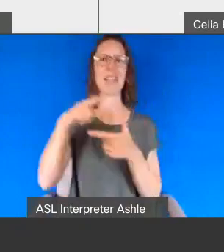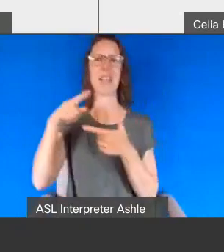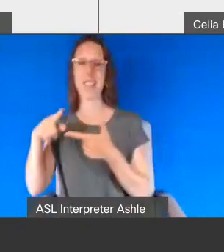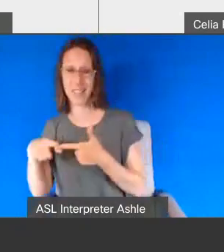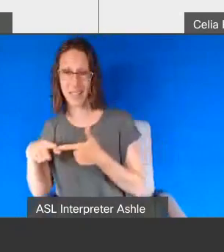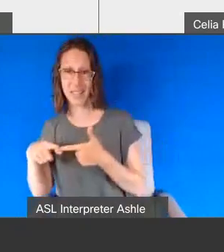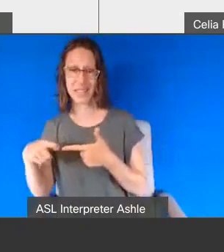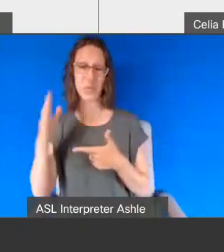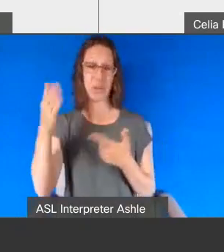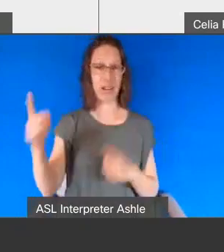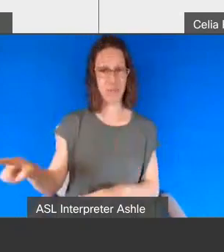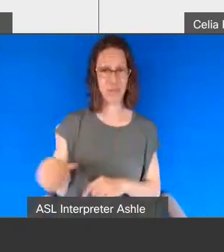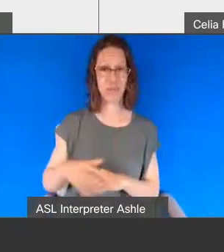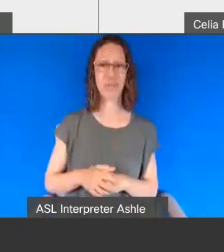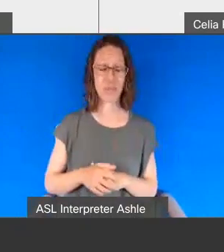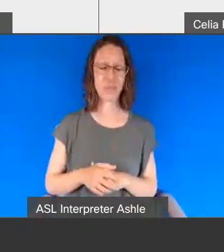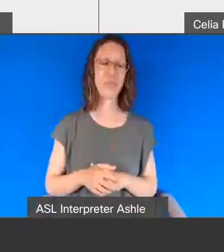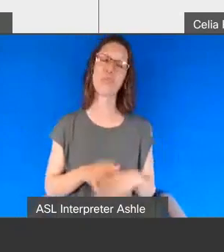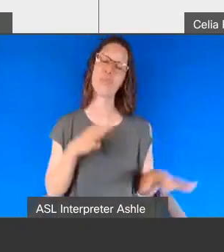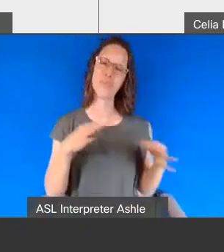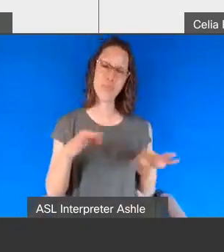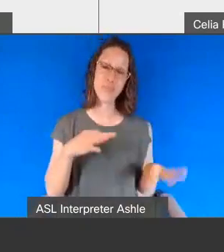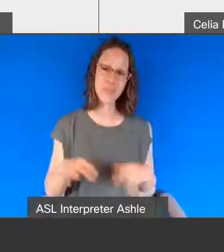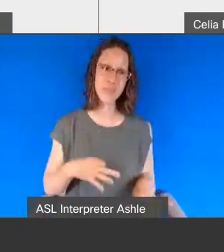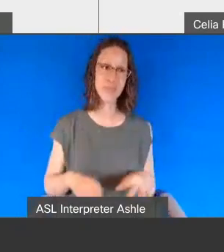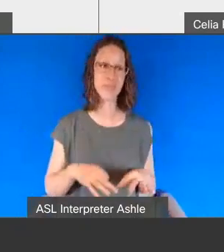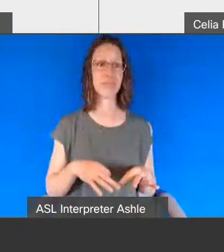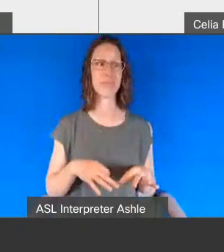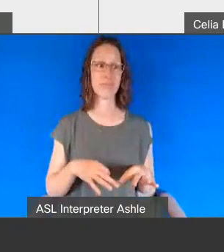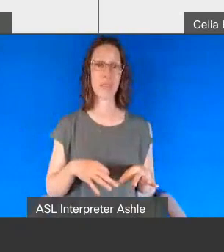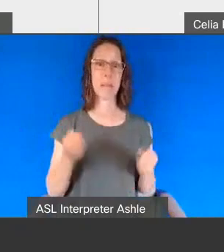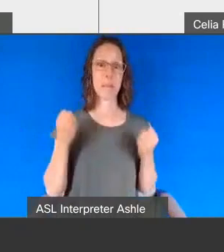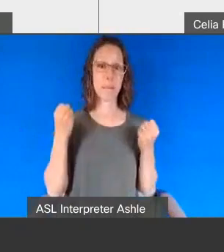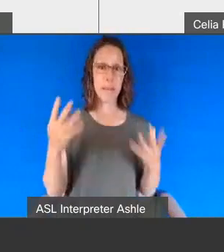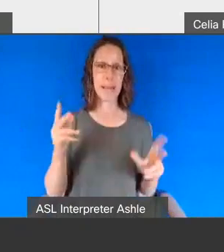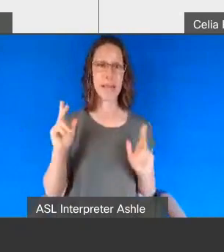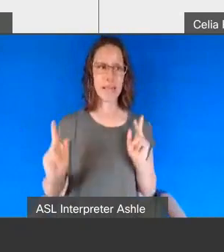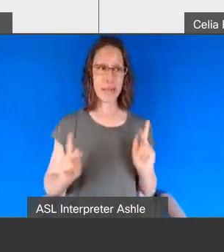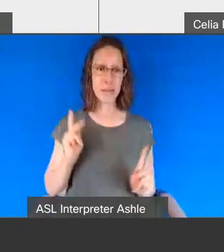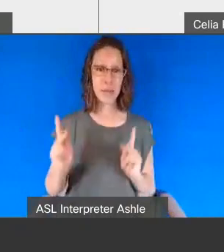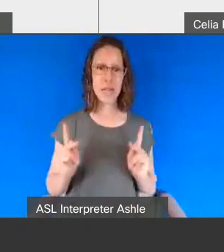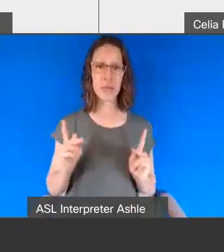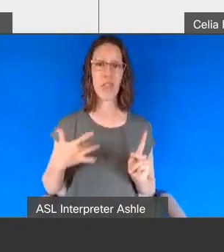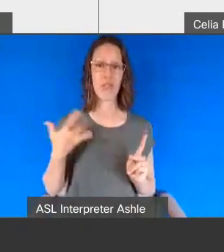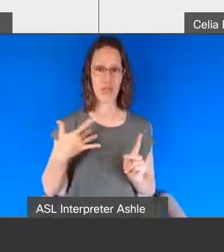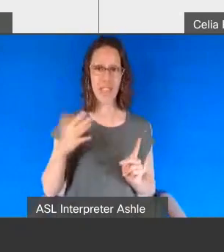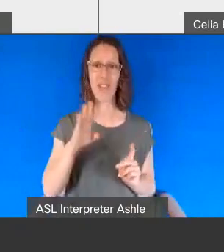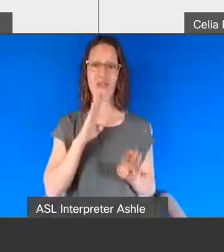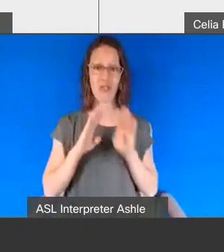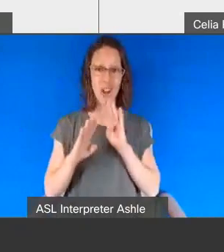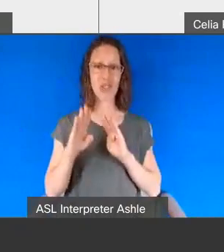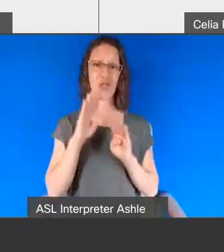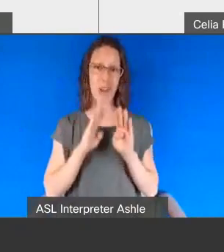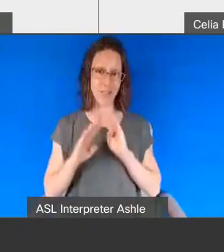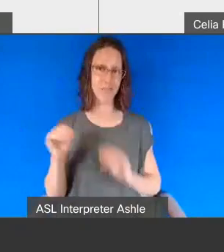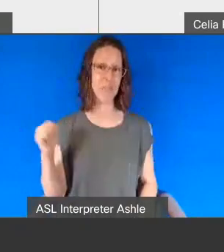to react and i explained to him further that a lot of us get to a point where we're frustrated with things